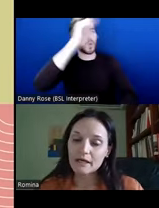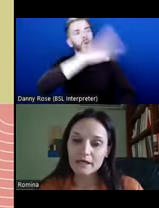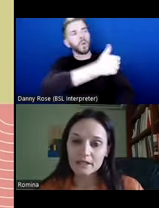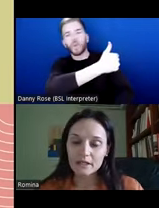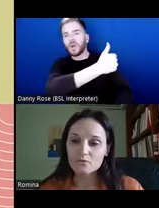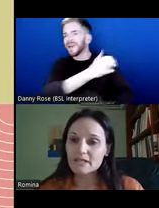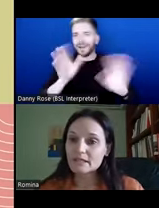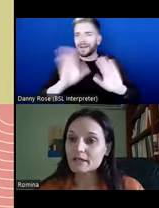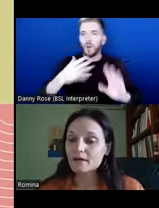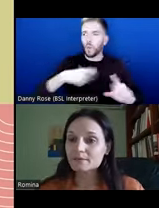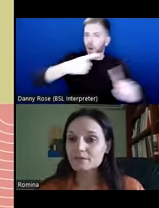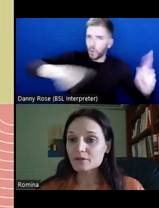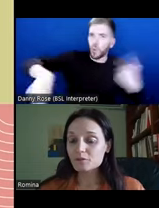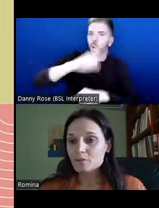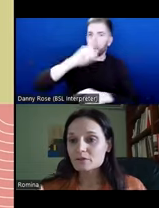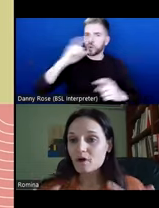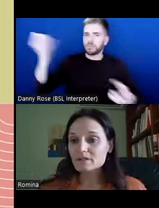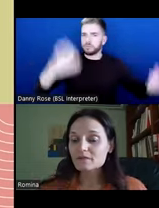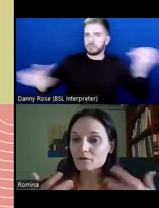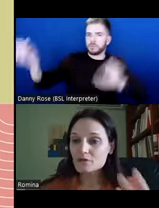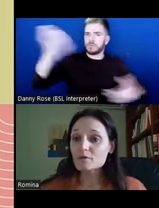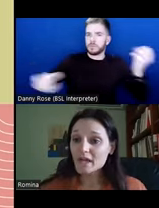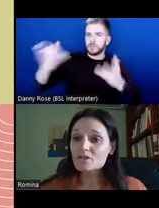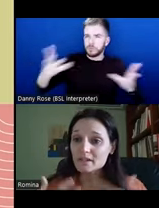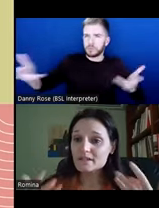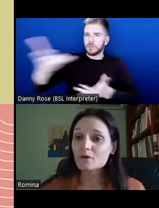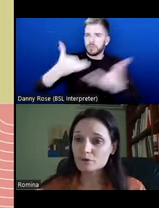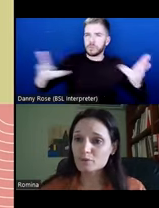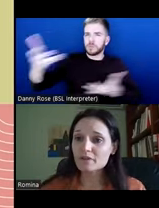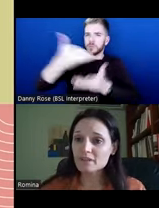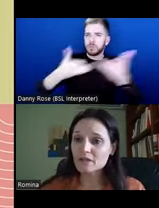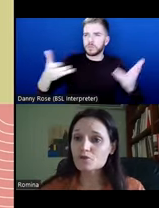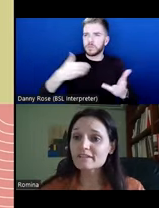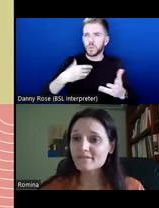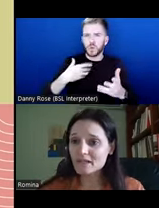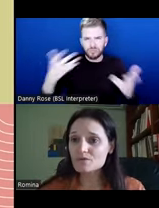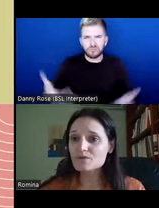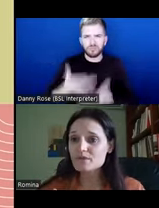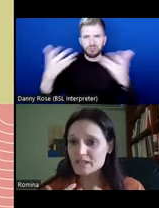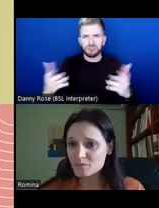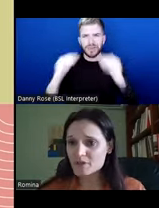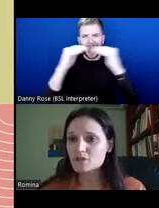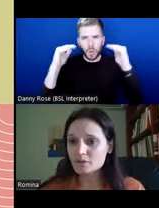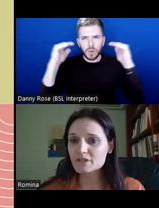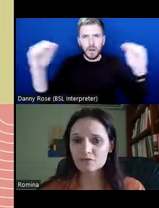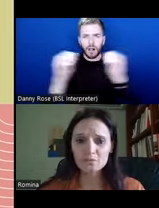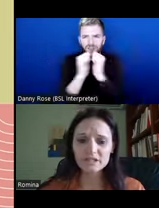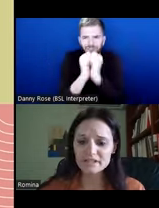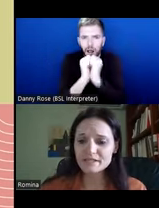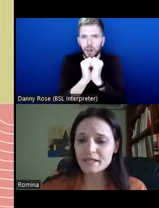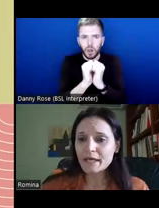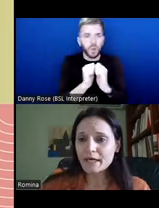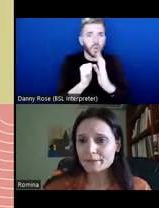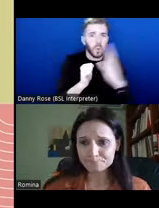and really, you know, promote a model of knowledge production that is equitable, that truly values the experiential knowledge of